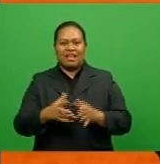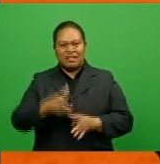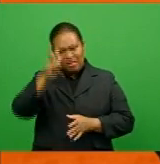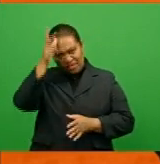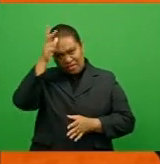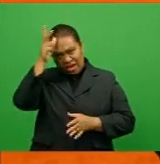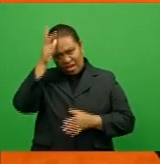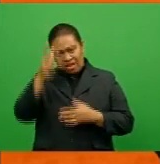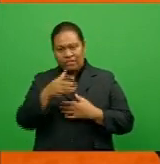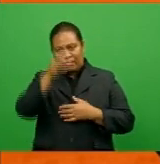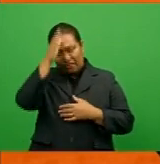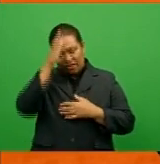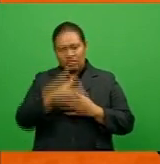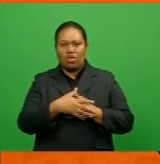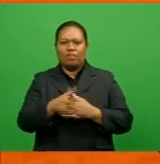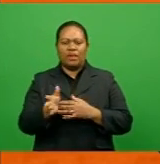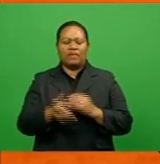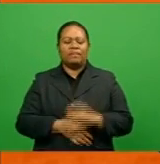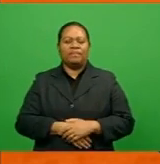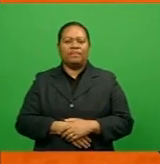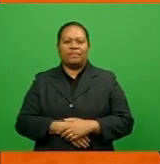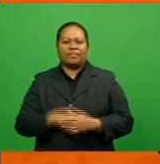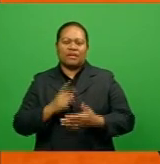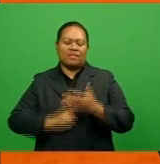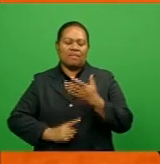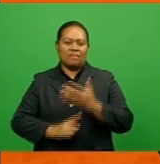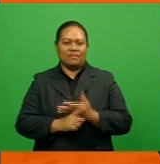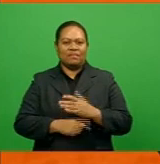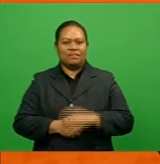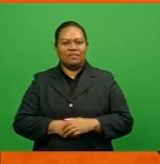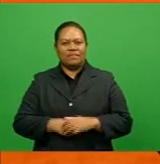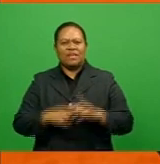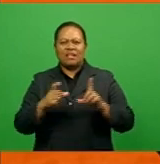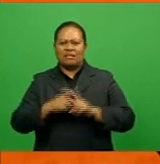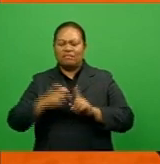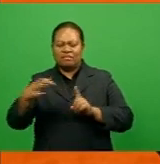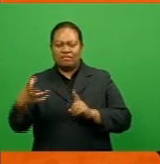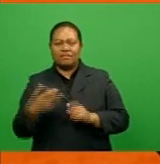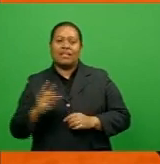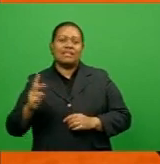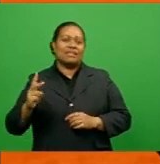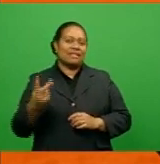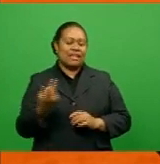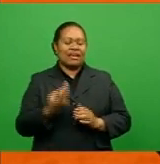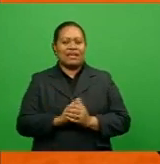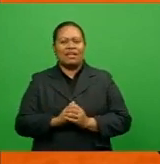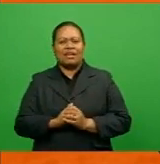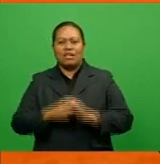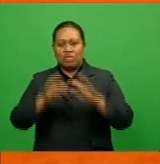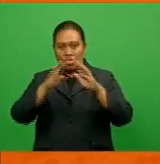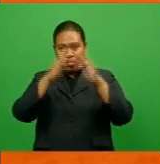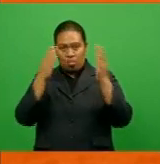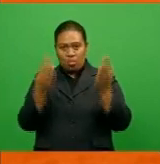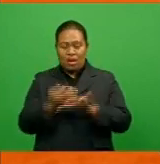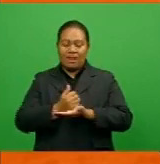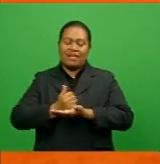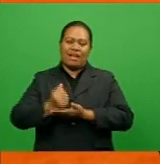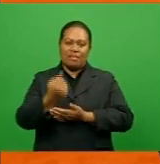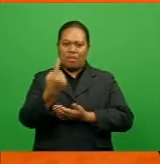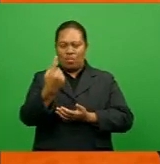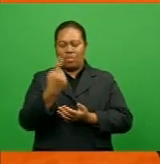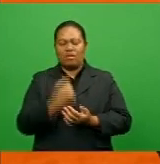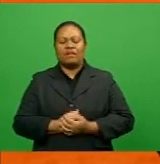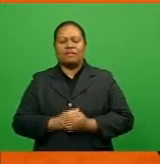a three-set win over Belarusian Igor Garizmov. Nadal is seeded second behind Serbia's world number one Novak Djokovic